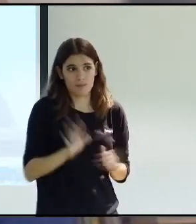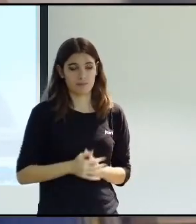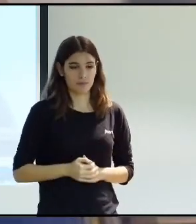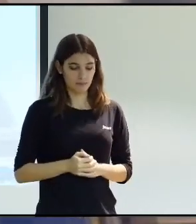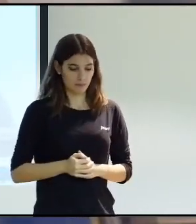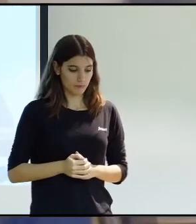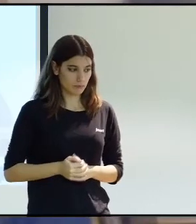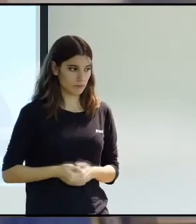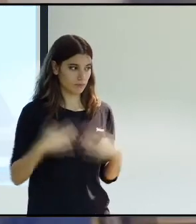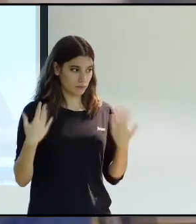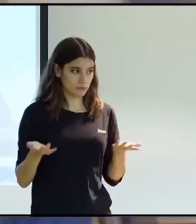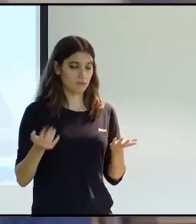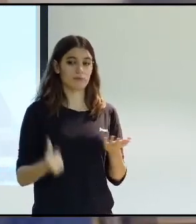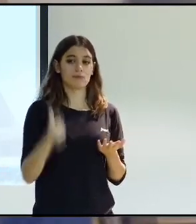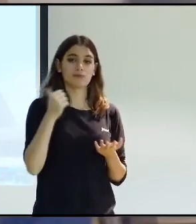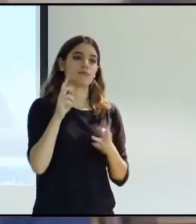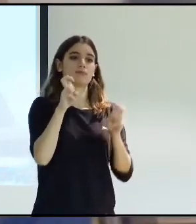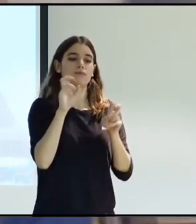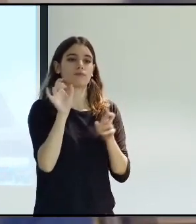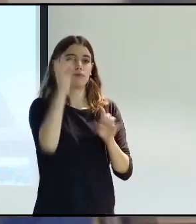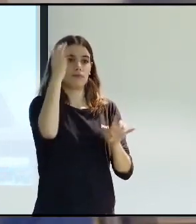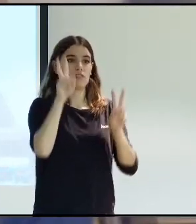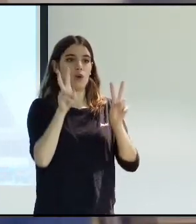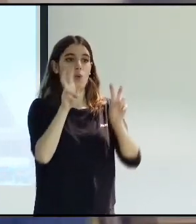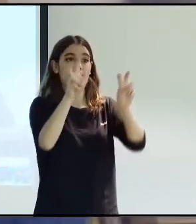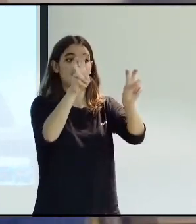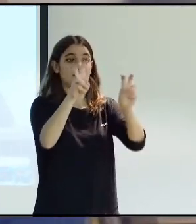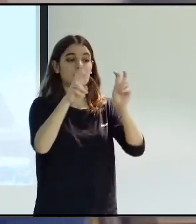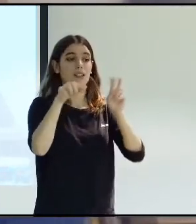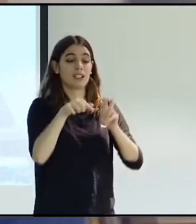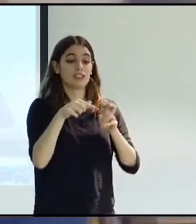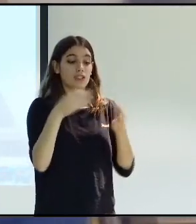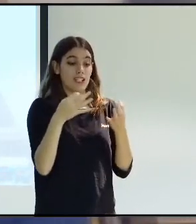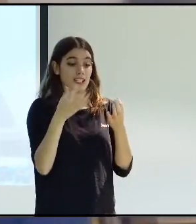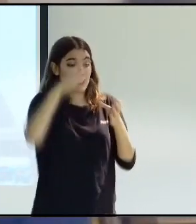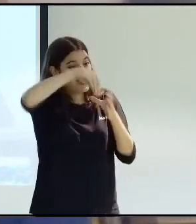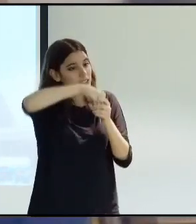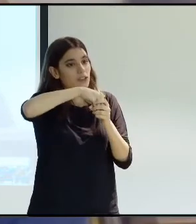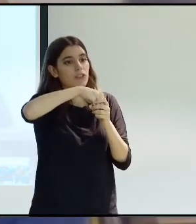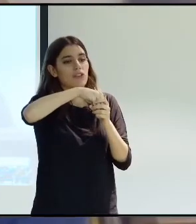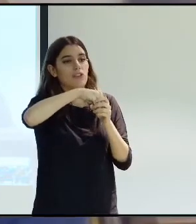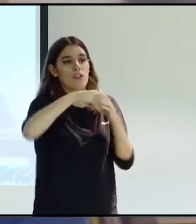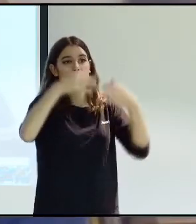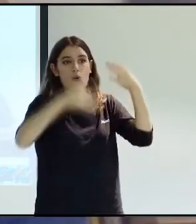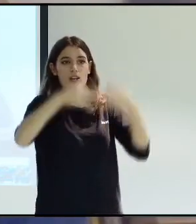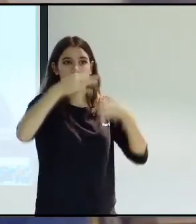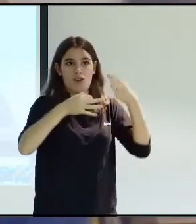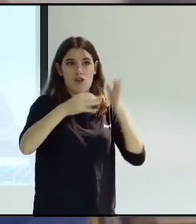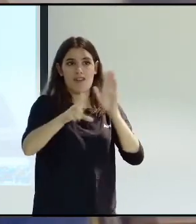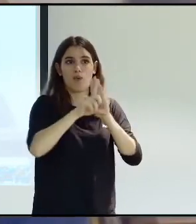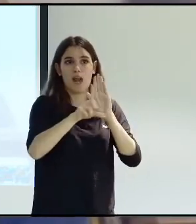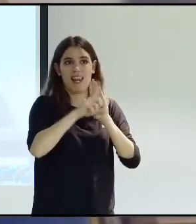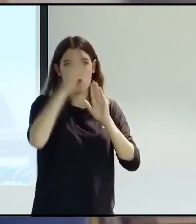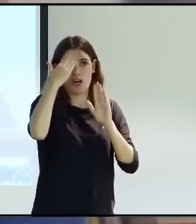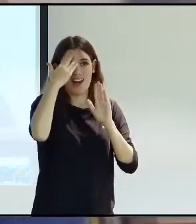established. So these innovations show that this would be